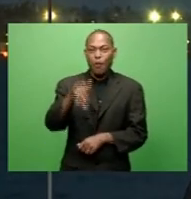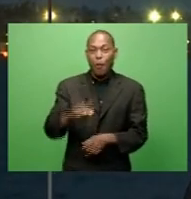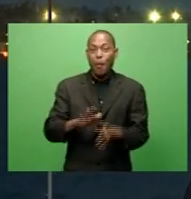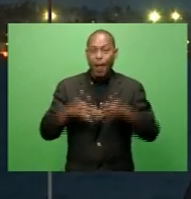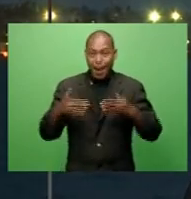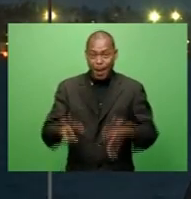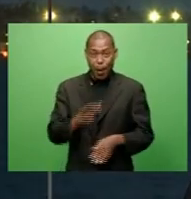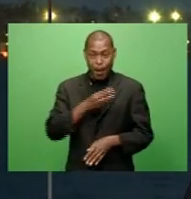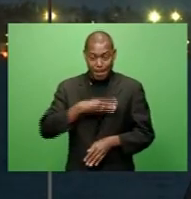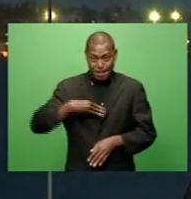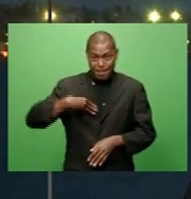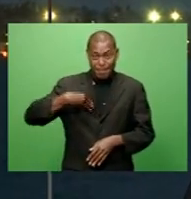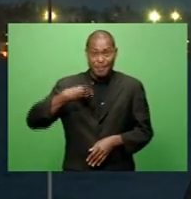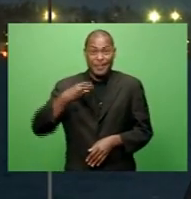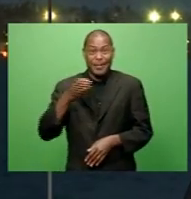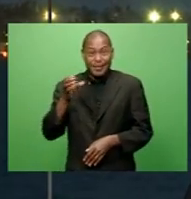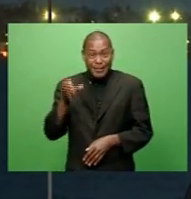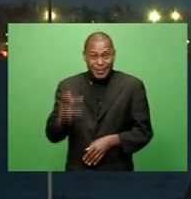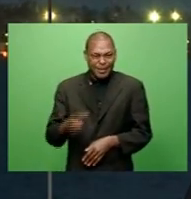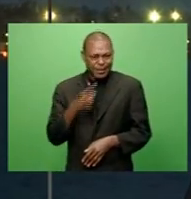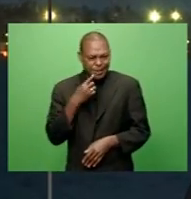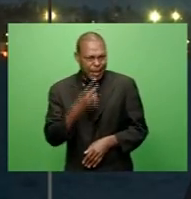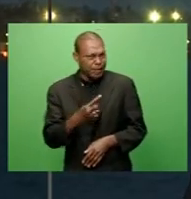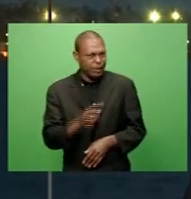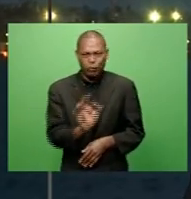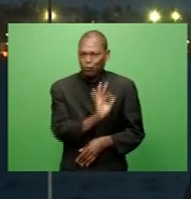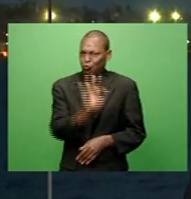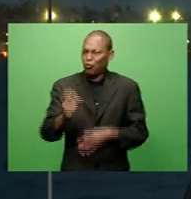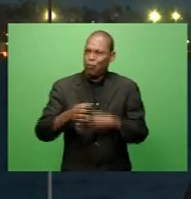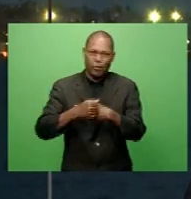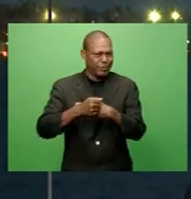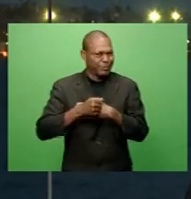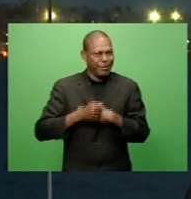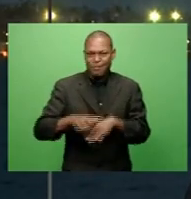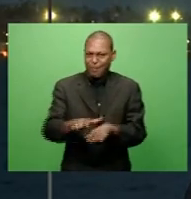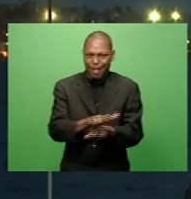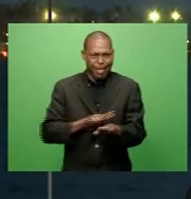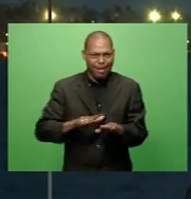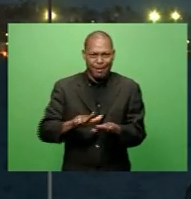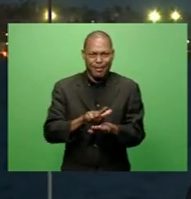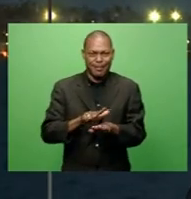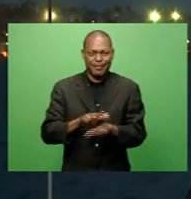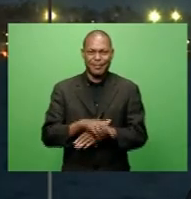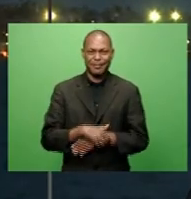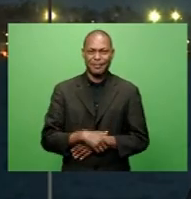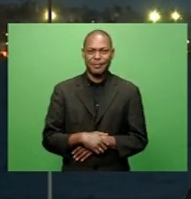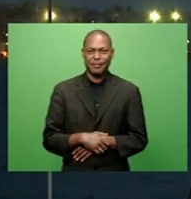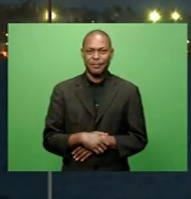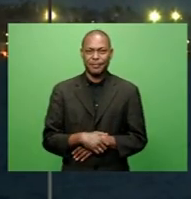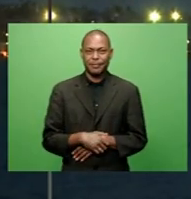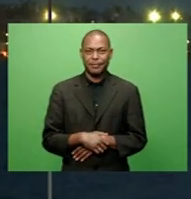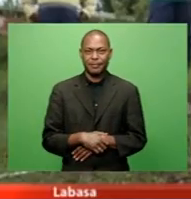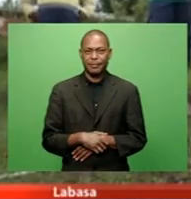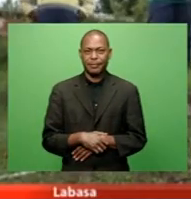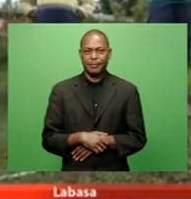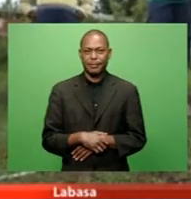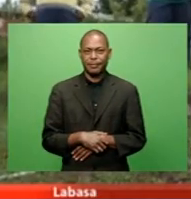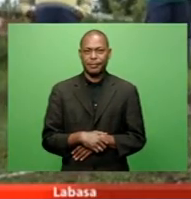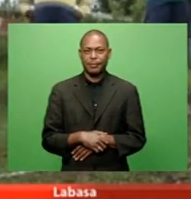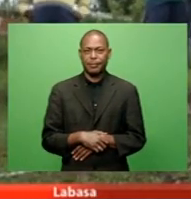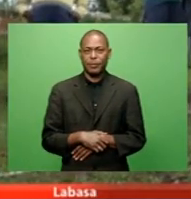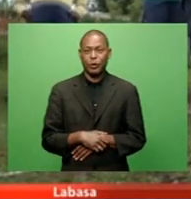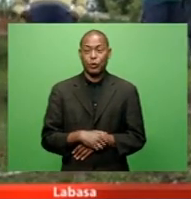Lands has confirmed the village is unsafe for inhabitation. Eleanor Aturangaivu has more. The Geological Survey